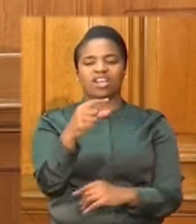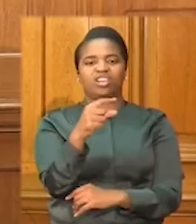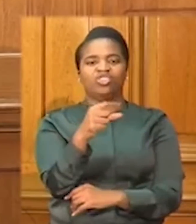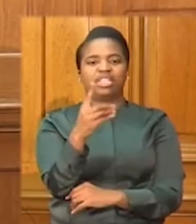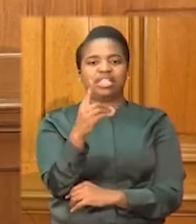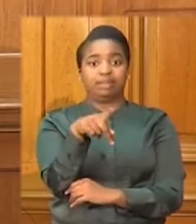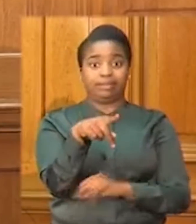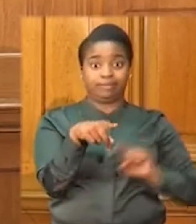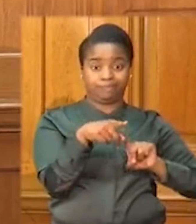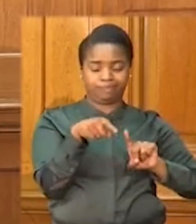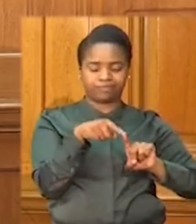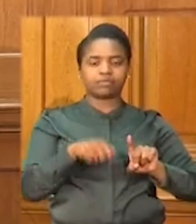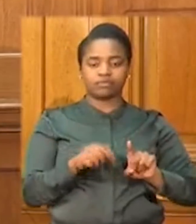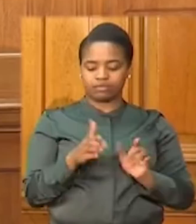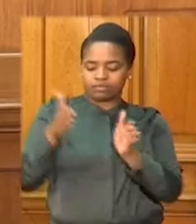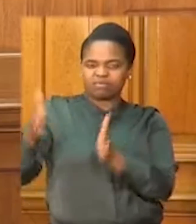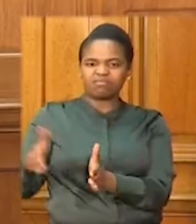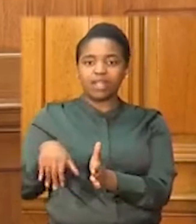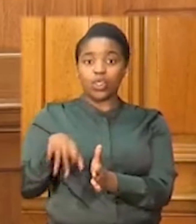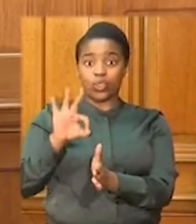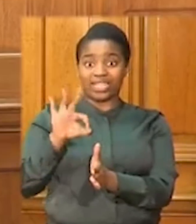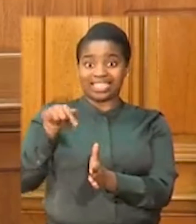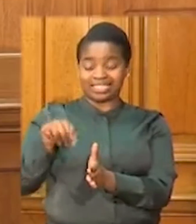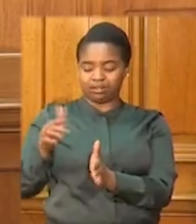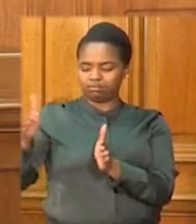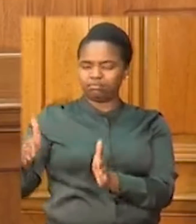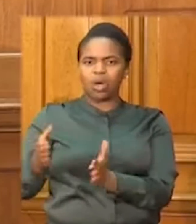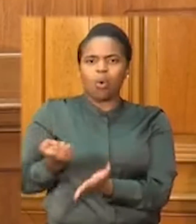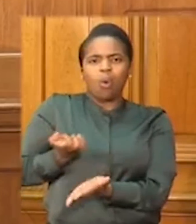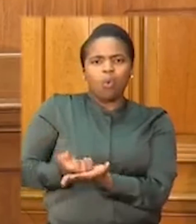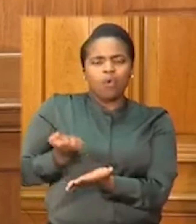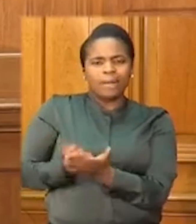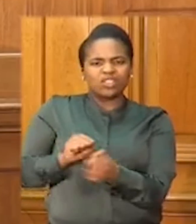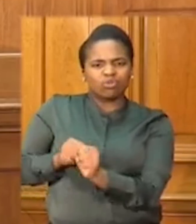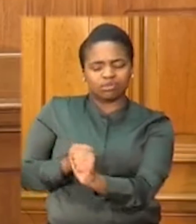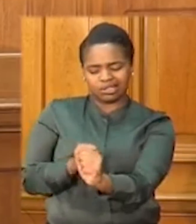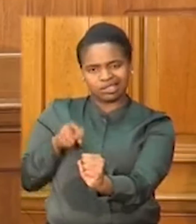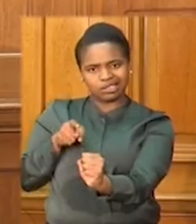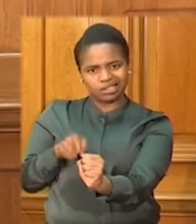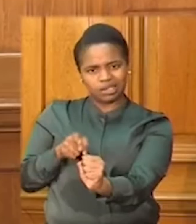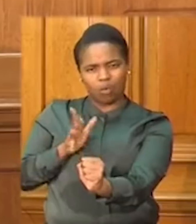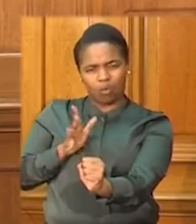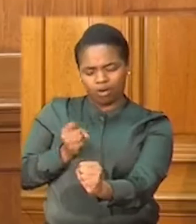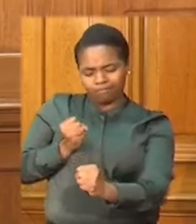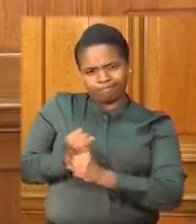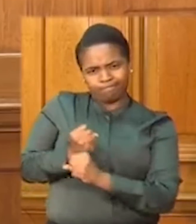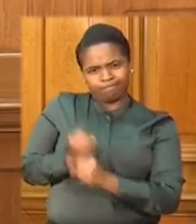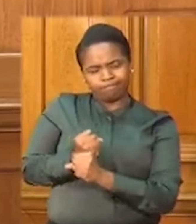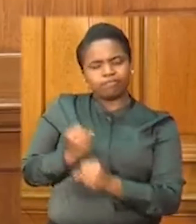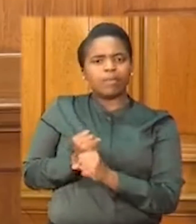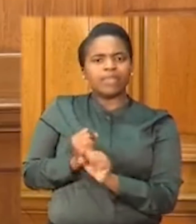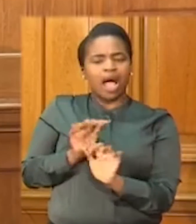The third phase is the economic strategy we will implement to drive the recovery